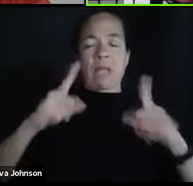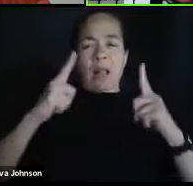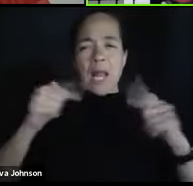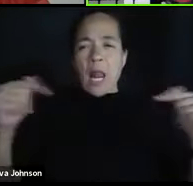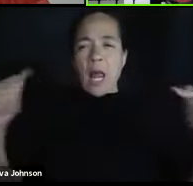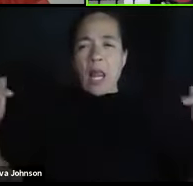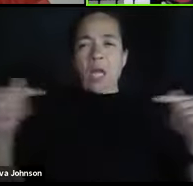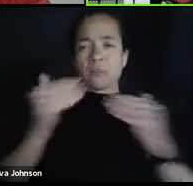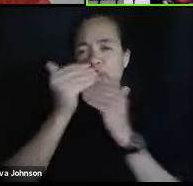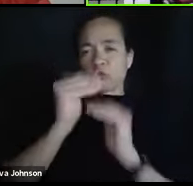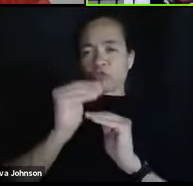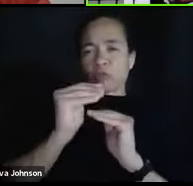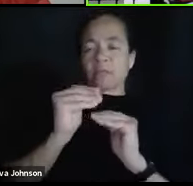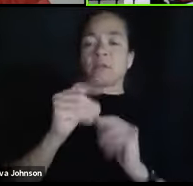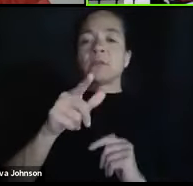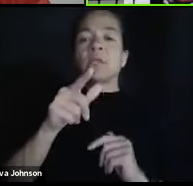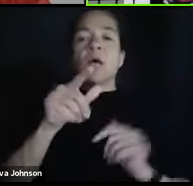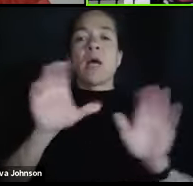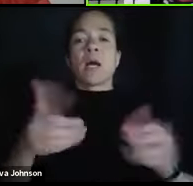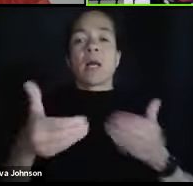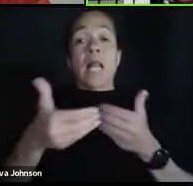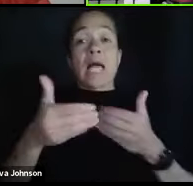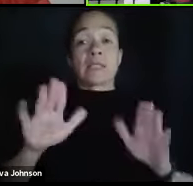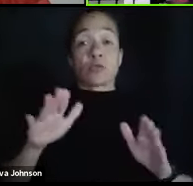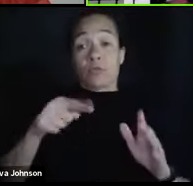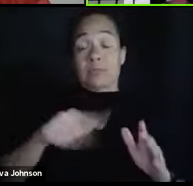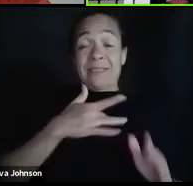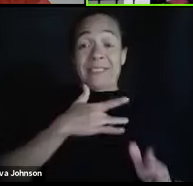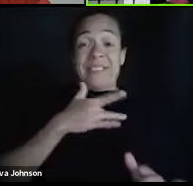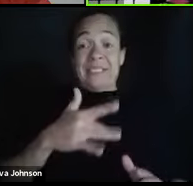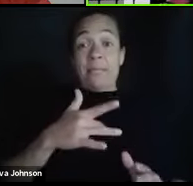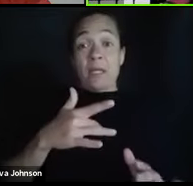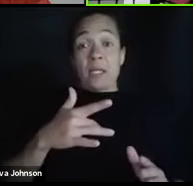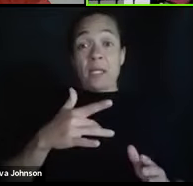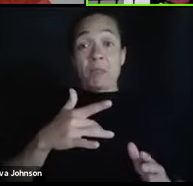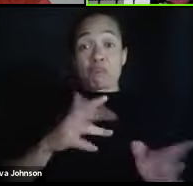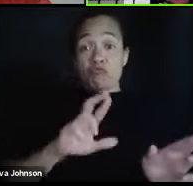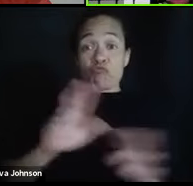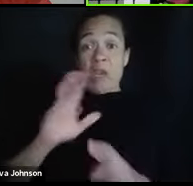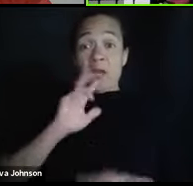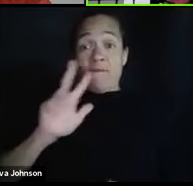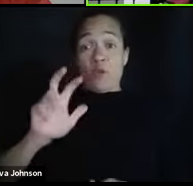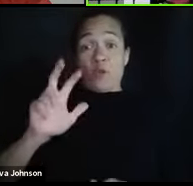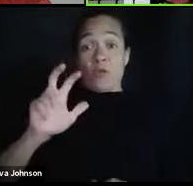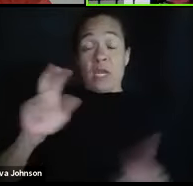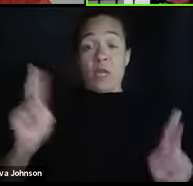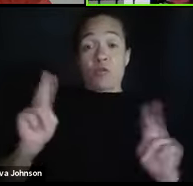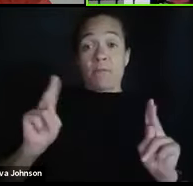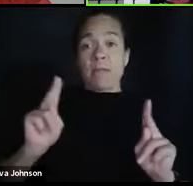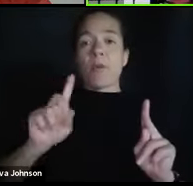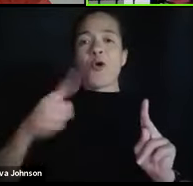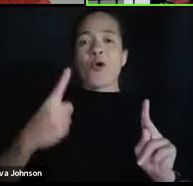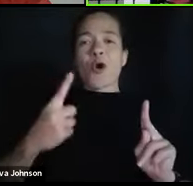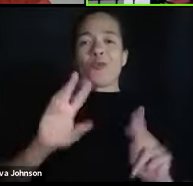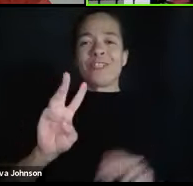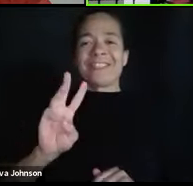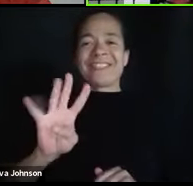that will normally hold 300 people will now only hold 64.